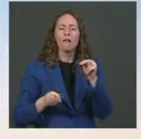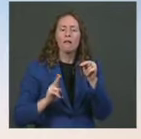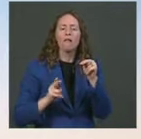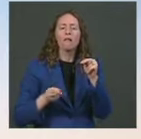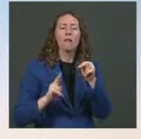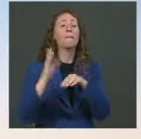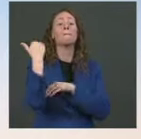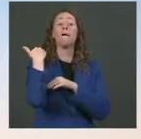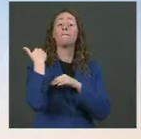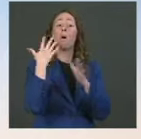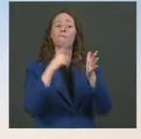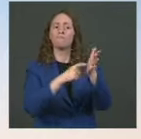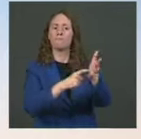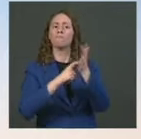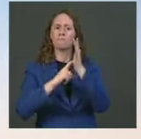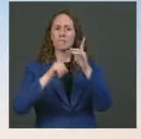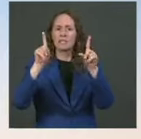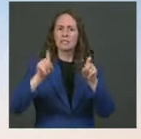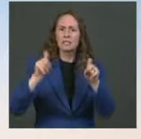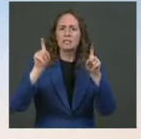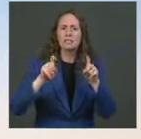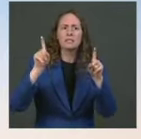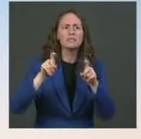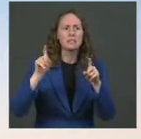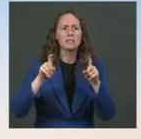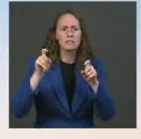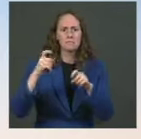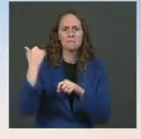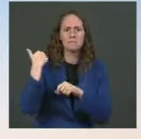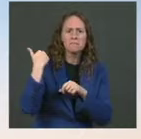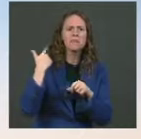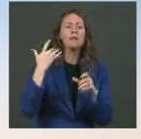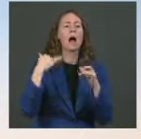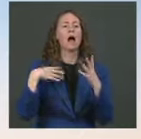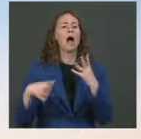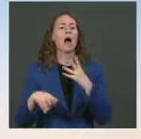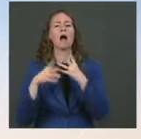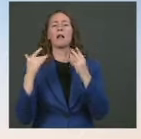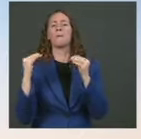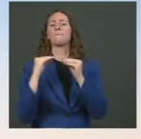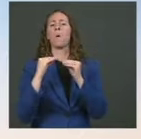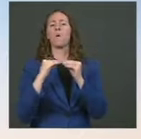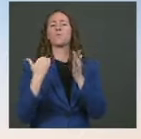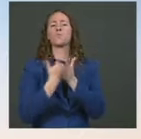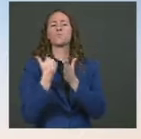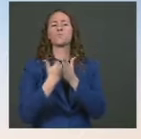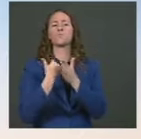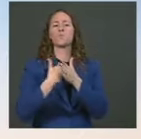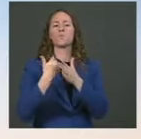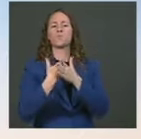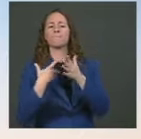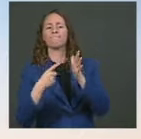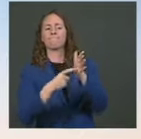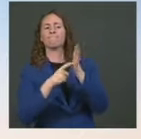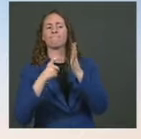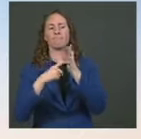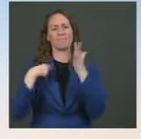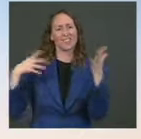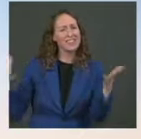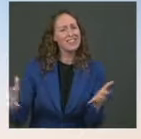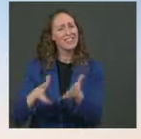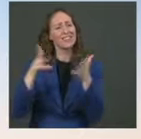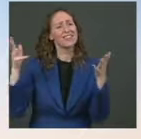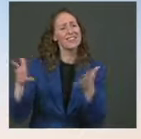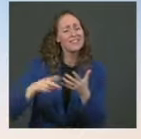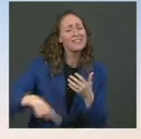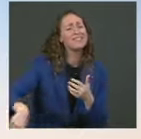in the federal government. We took, obviously, additional step yesterday. There were a number of private sector companies, many we encouraged, who came out and put in